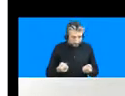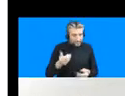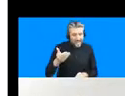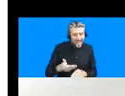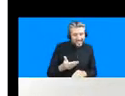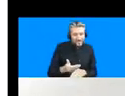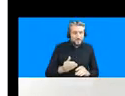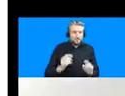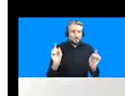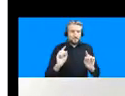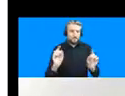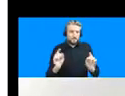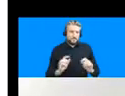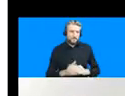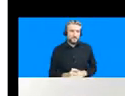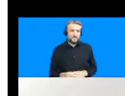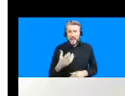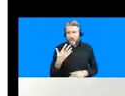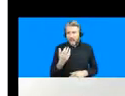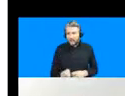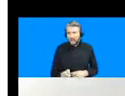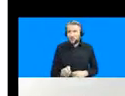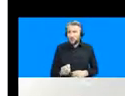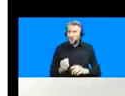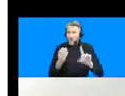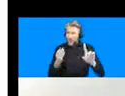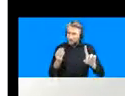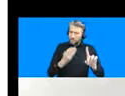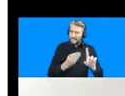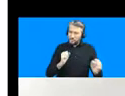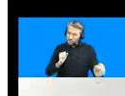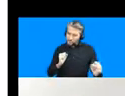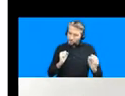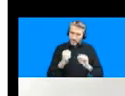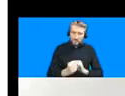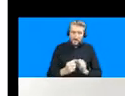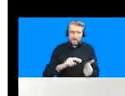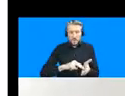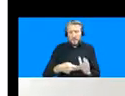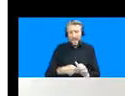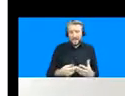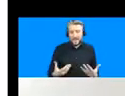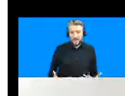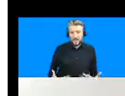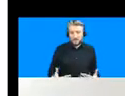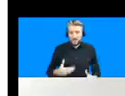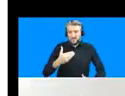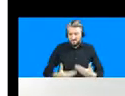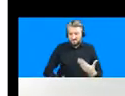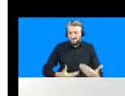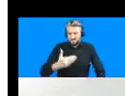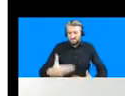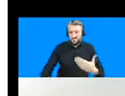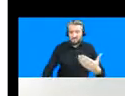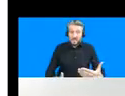very ambitious karachi transformation plan that is being rolled out in the coming months and this is a 6